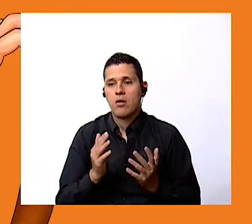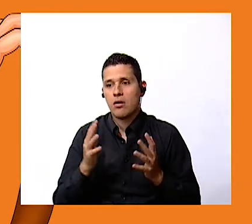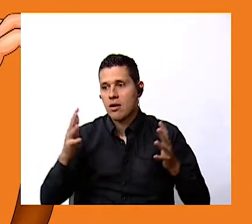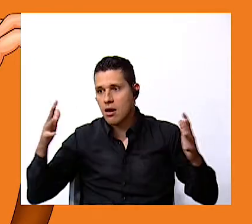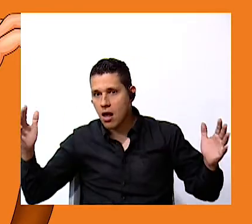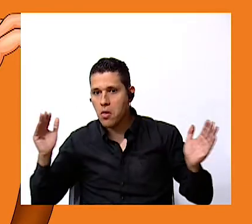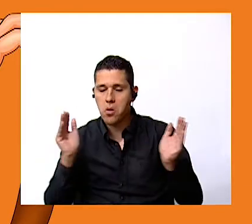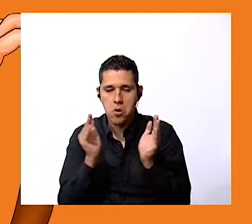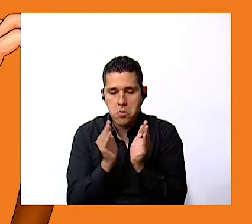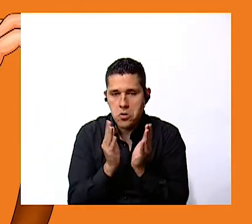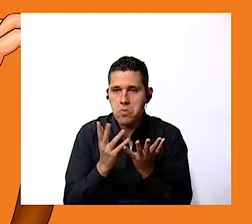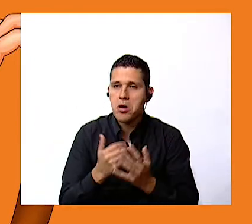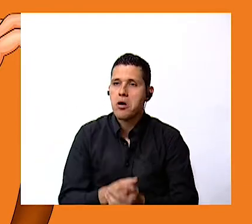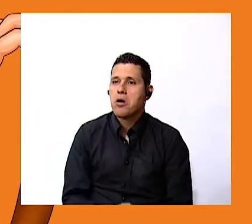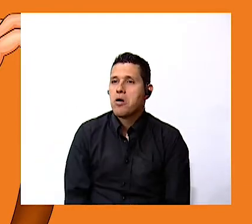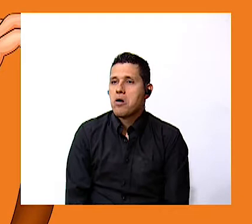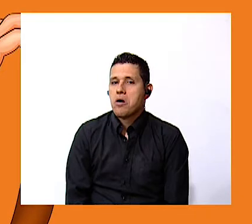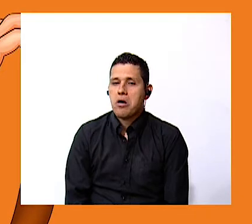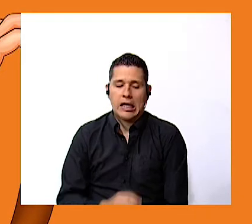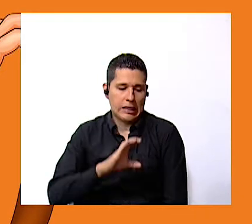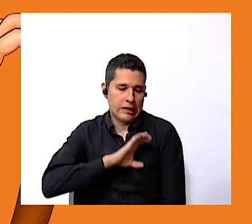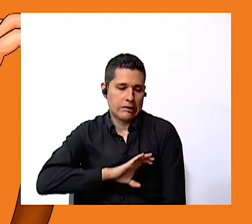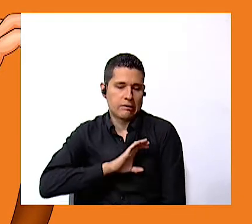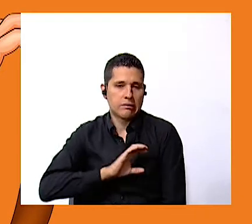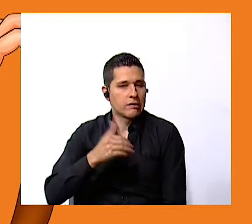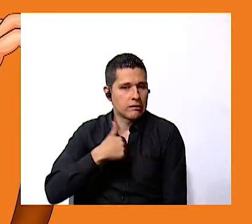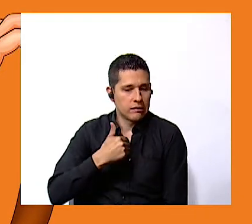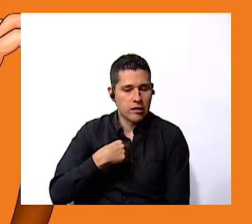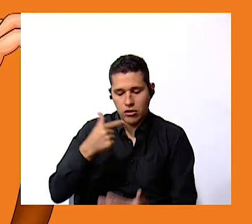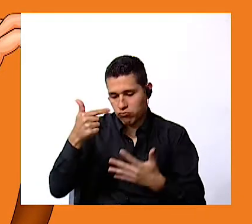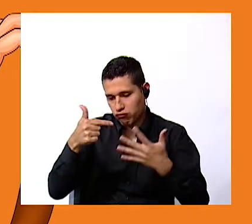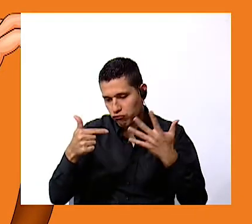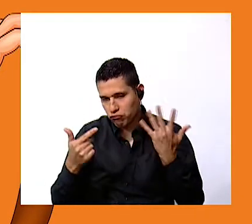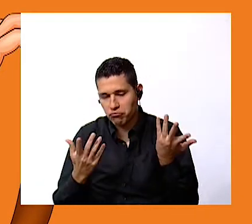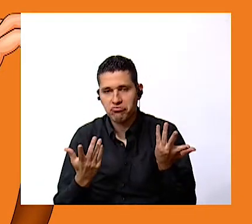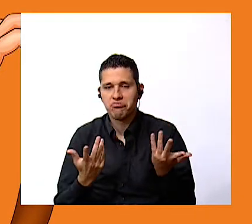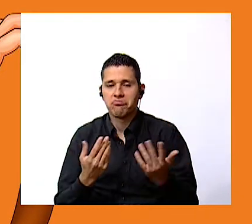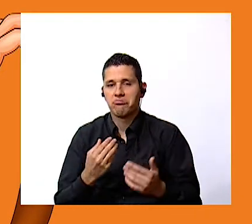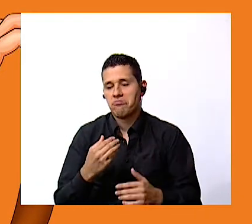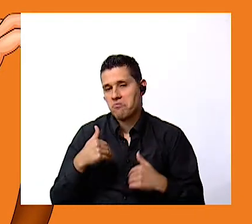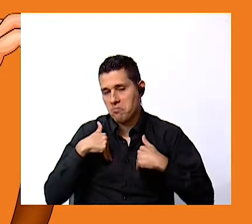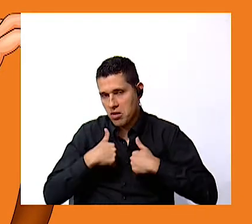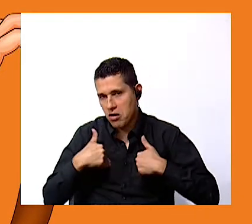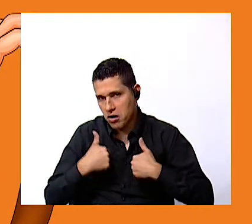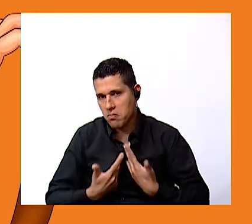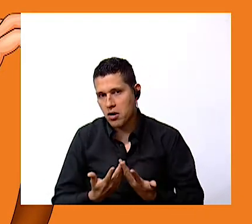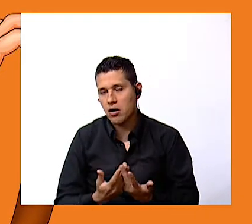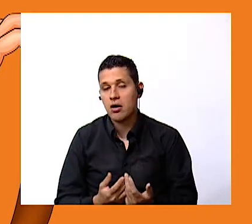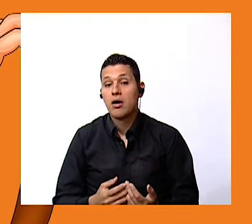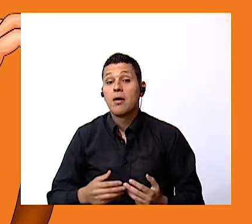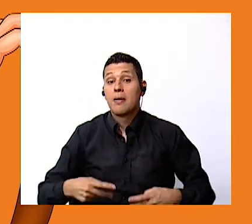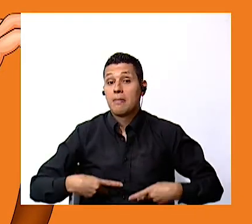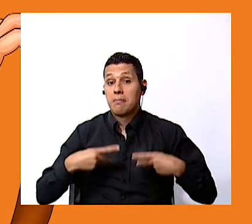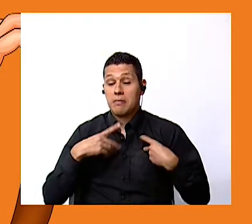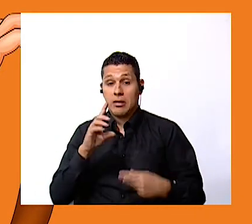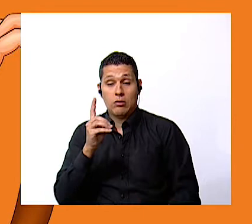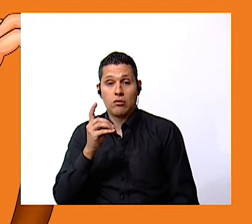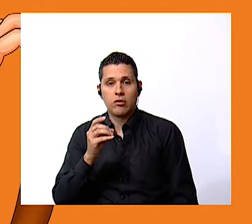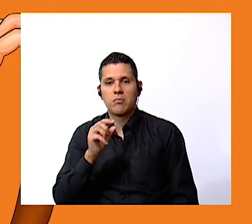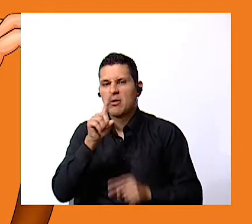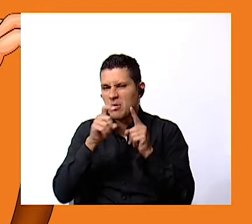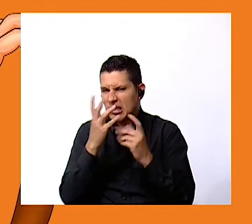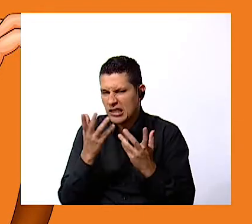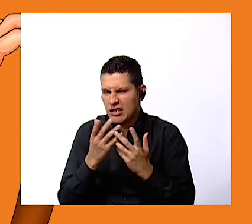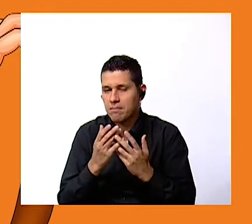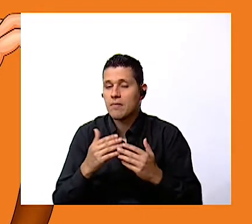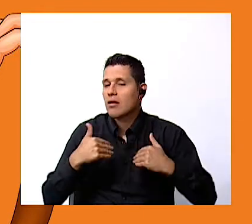are his or or her characteristics or its characteristics and where does it live vamos a preguntar cuál